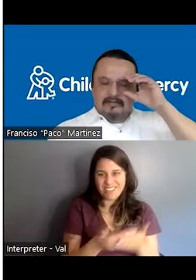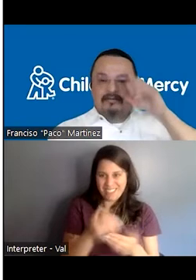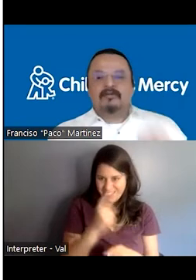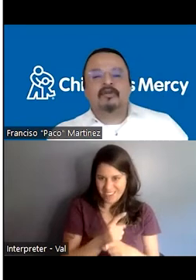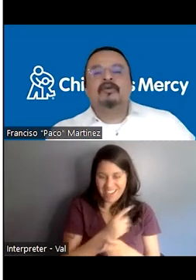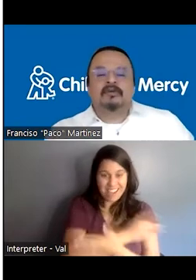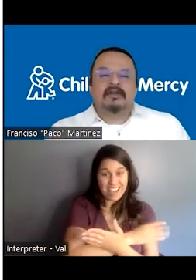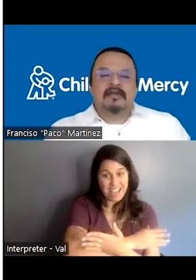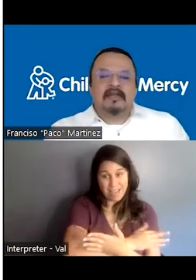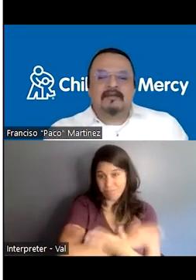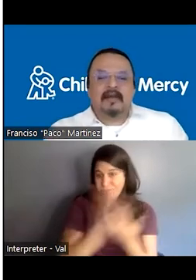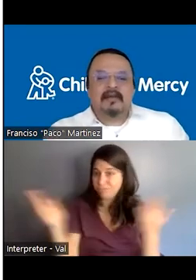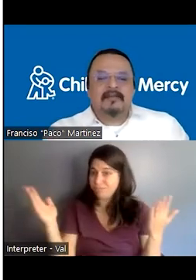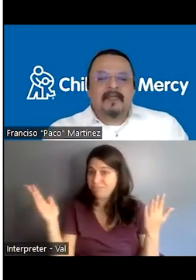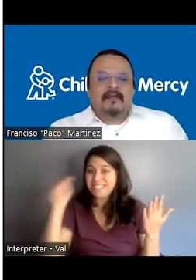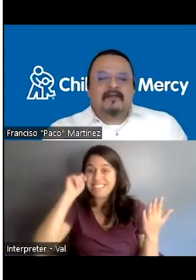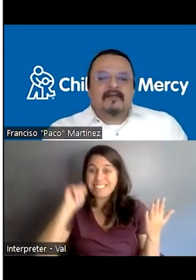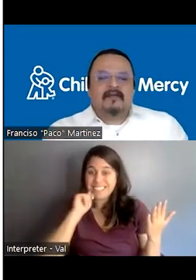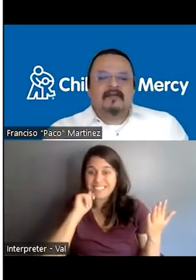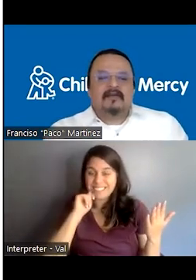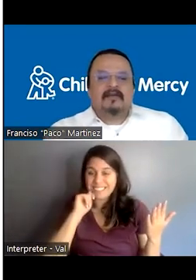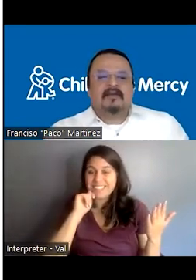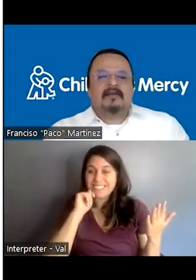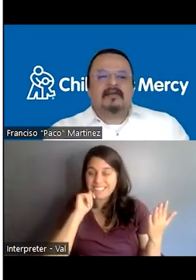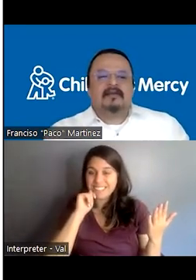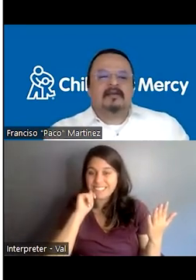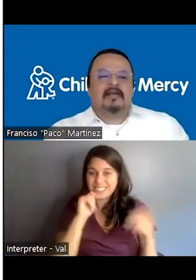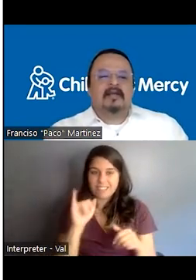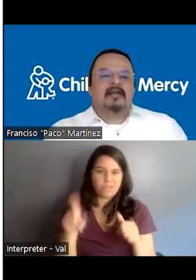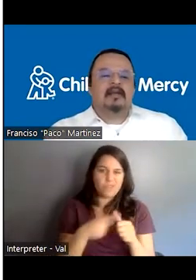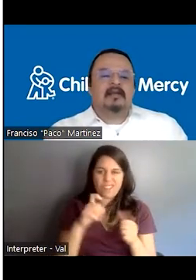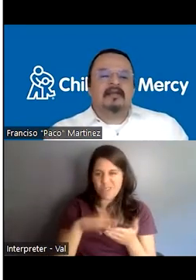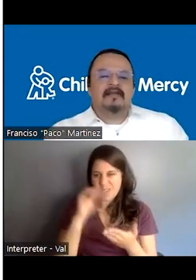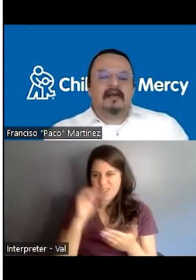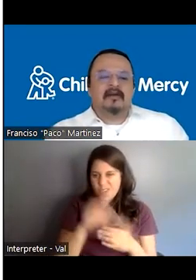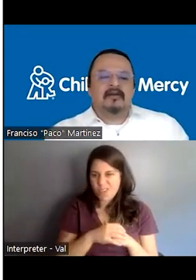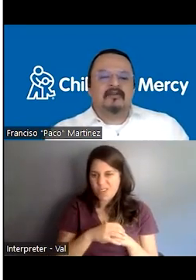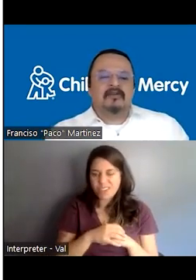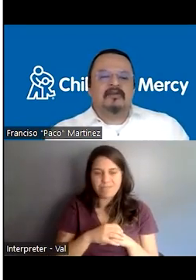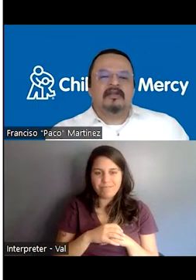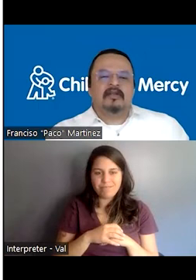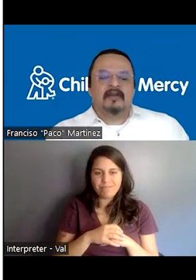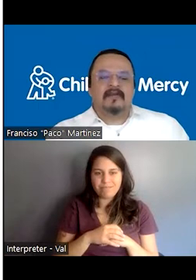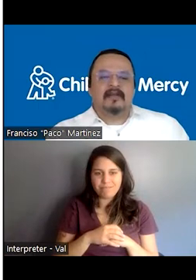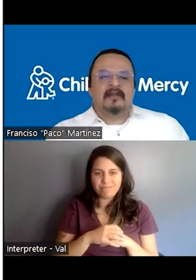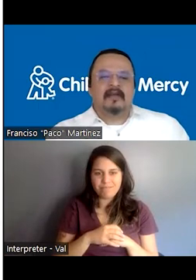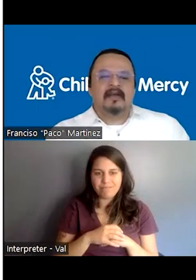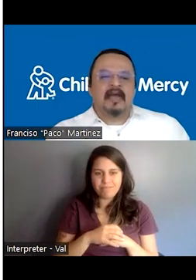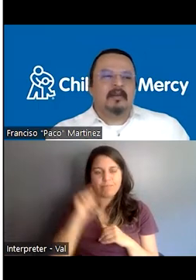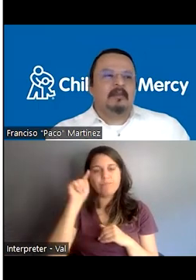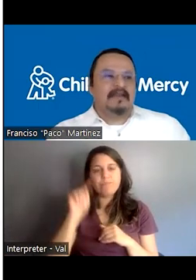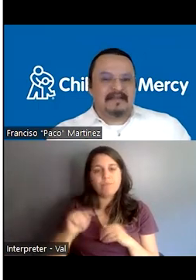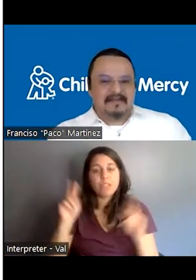way to, to their teens, right? So that's the first thing that they need to learn. And these are also the topics that